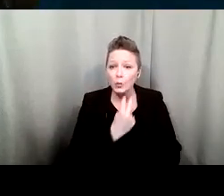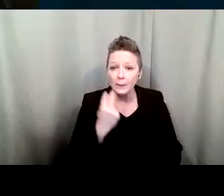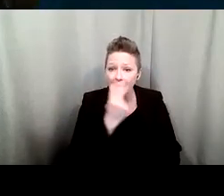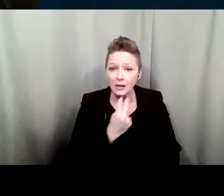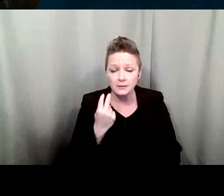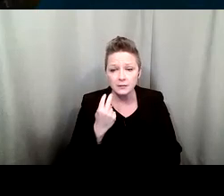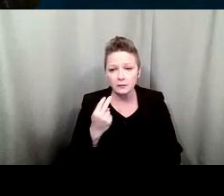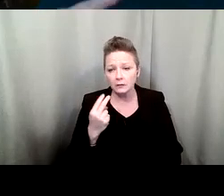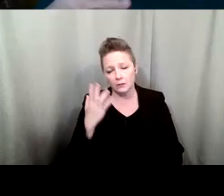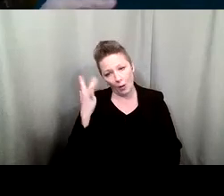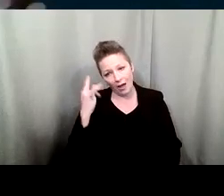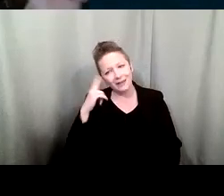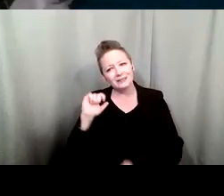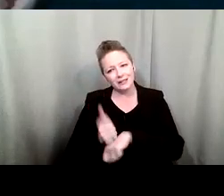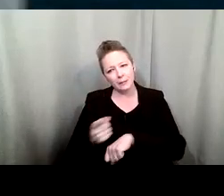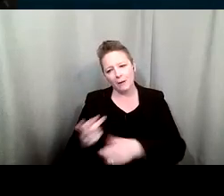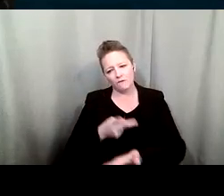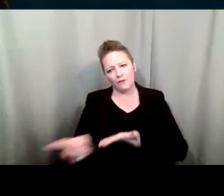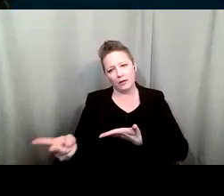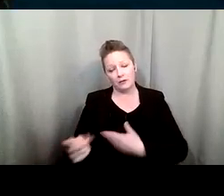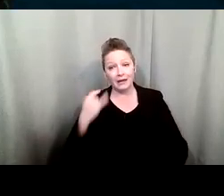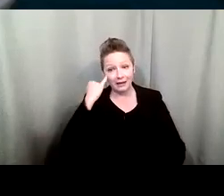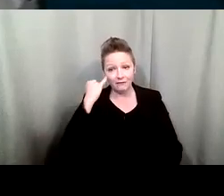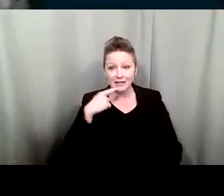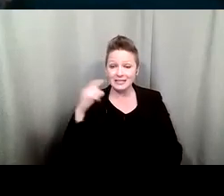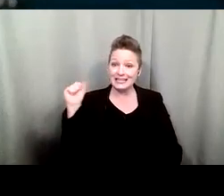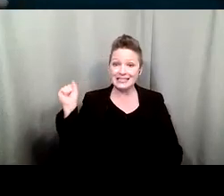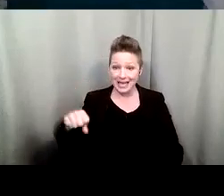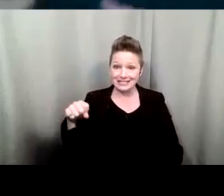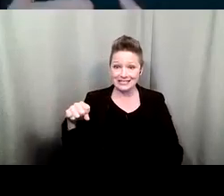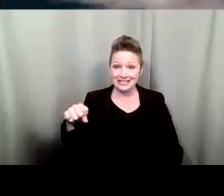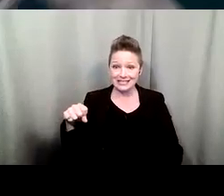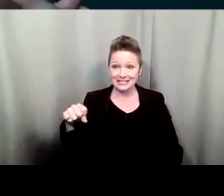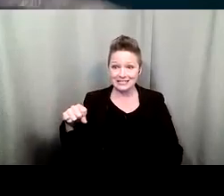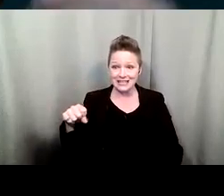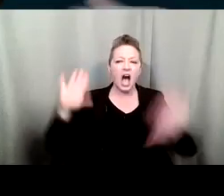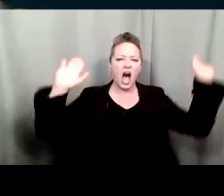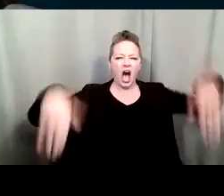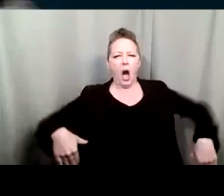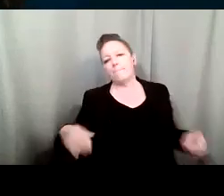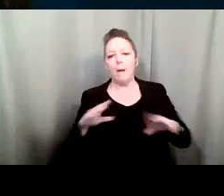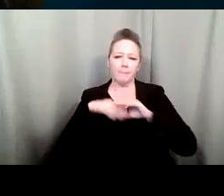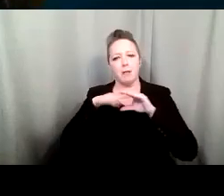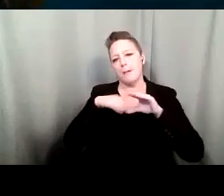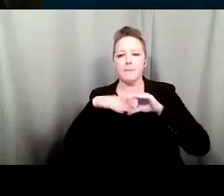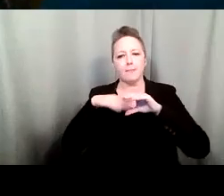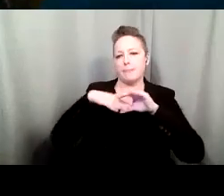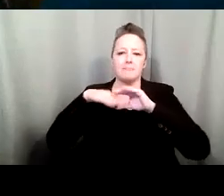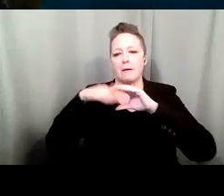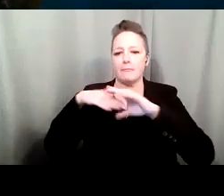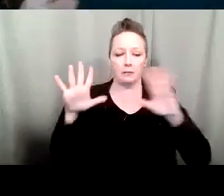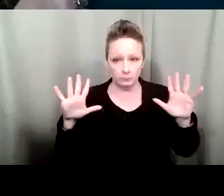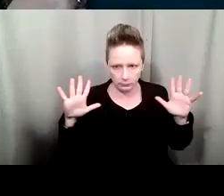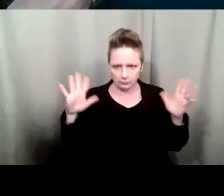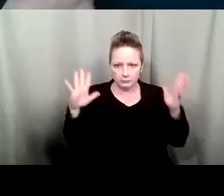for failure. Because if they say yes, then you're going to think, oh, I think they look free to everything. Blah, blah, blah, blah, blah. They don't understand